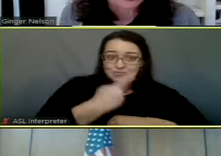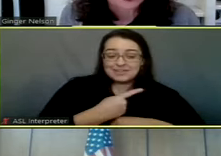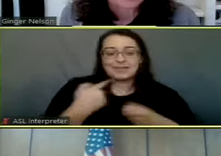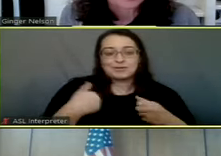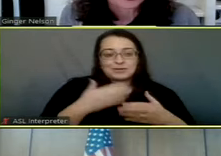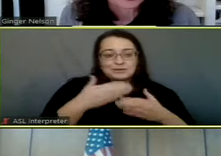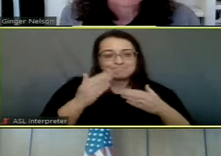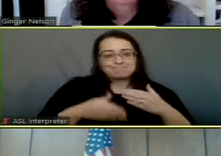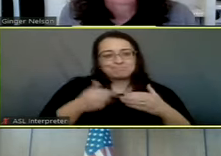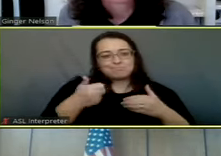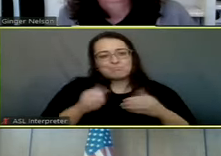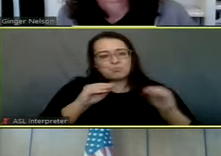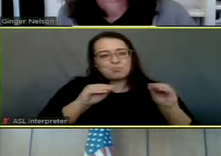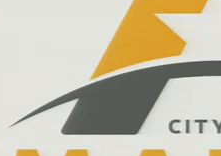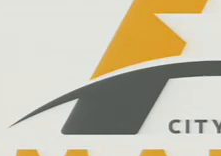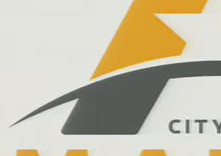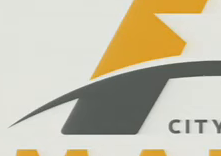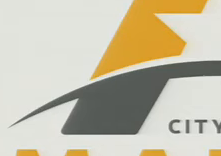we're adjourned to executive session.